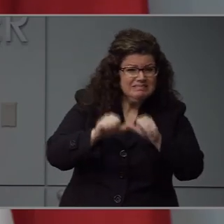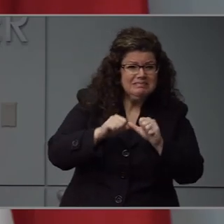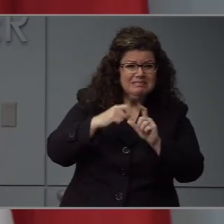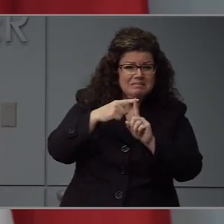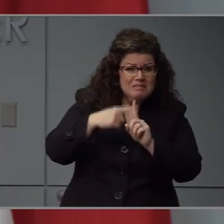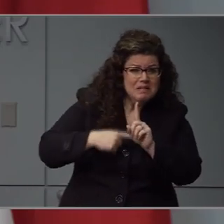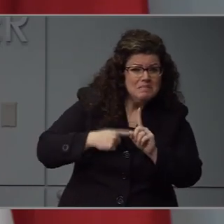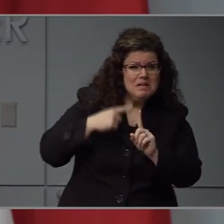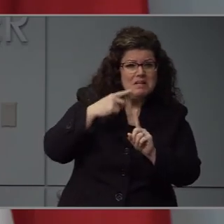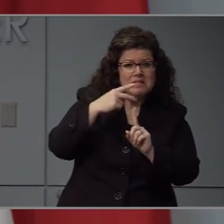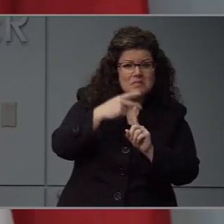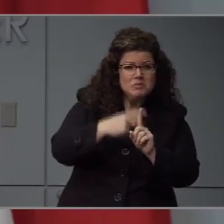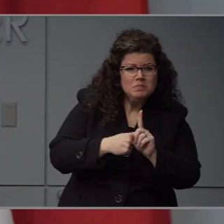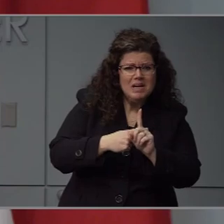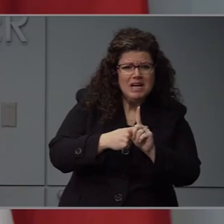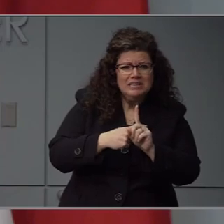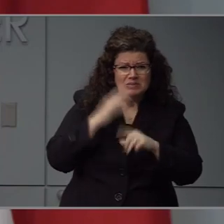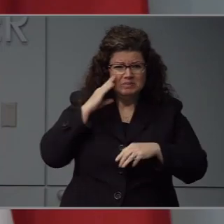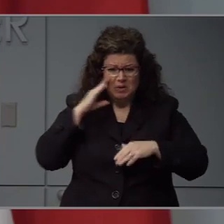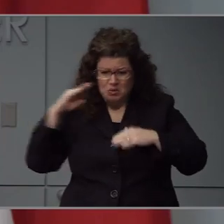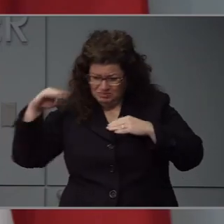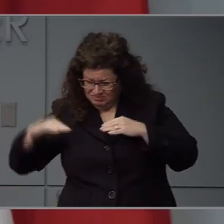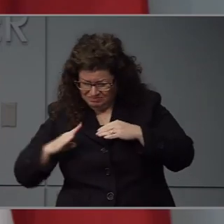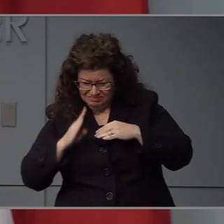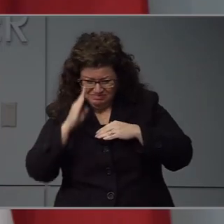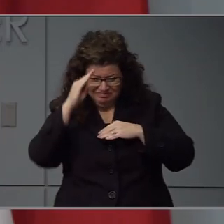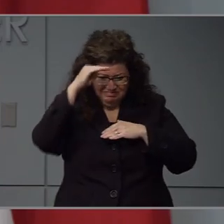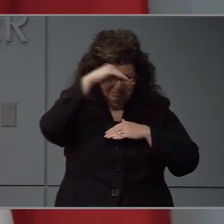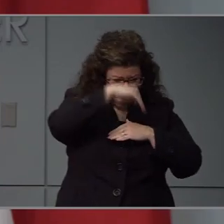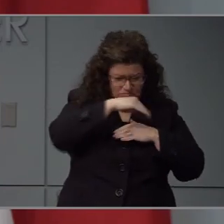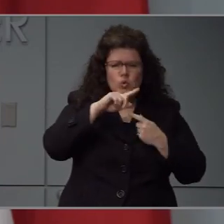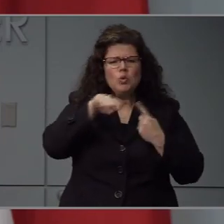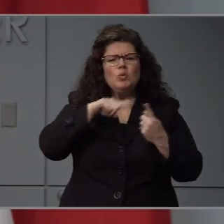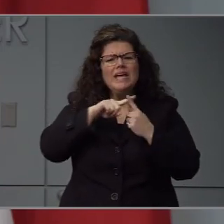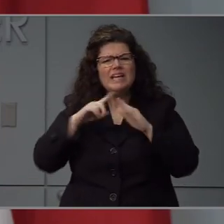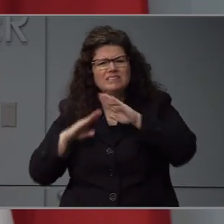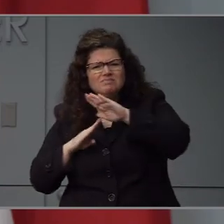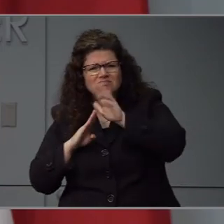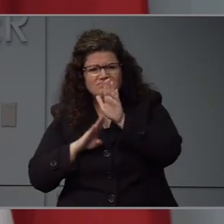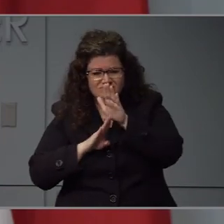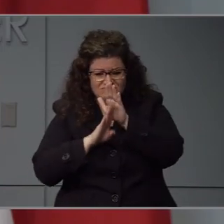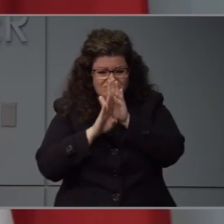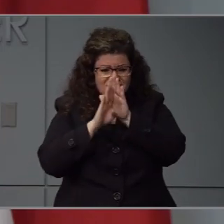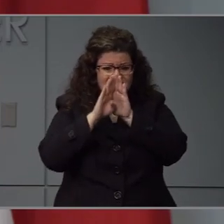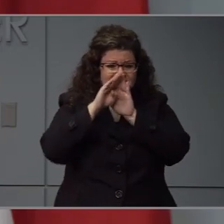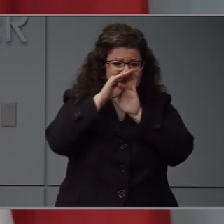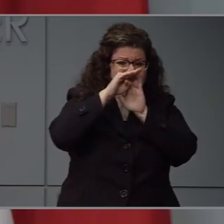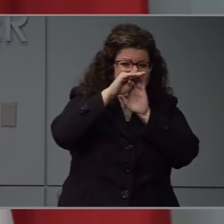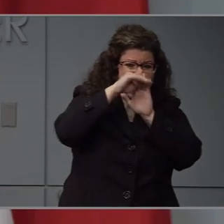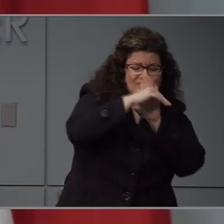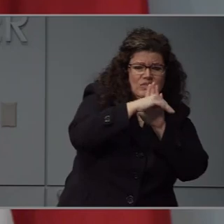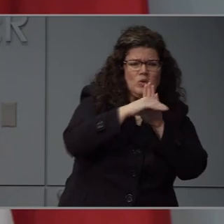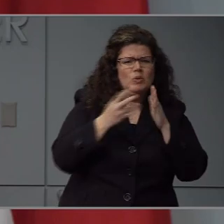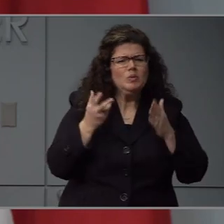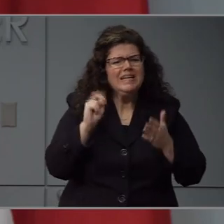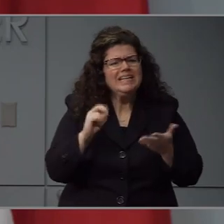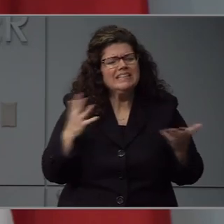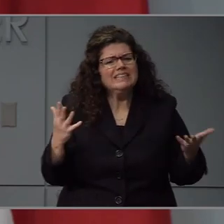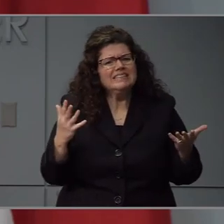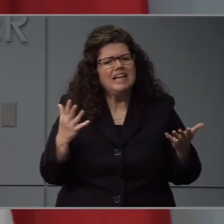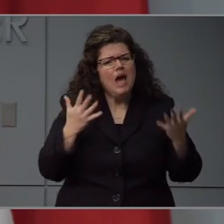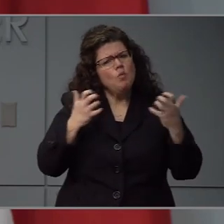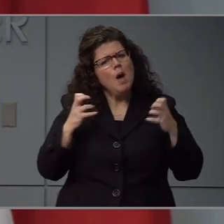to last? When is this virus going to peak? When can we resume our lives again?